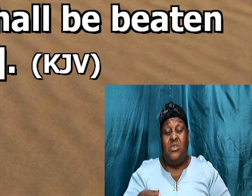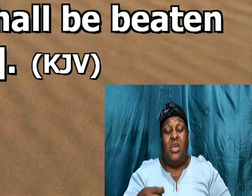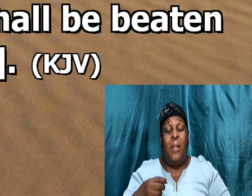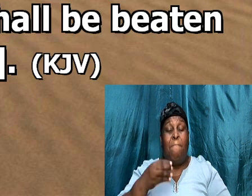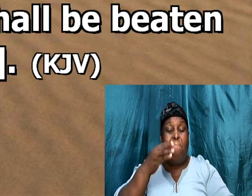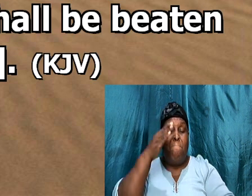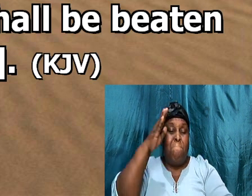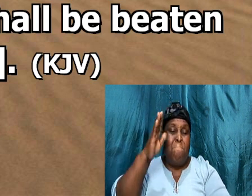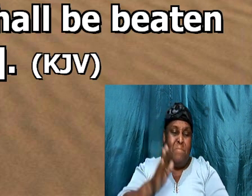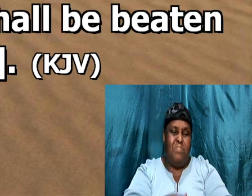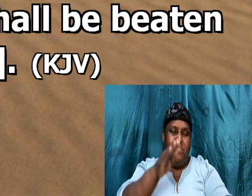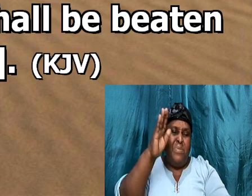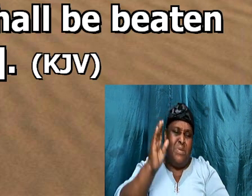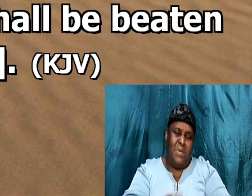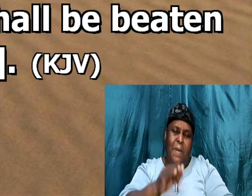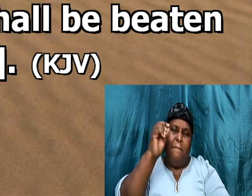stripes,